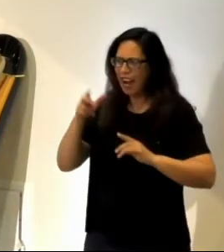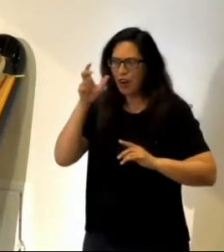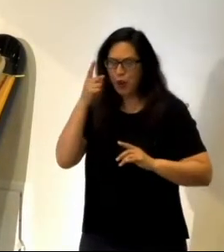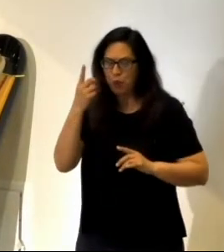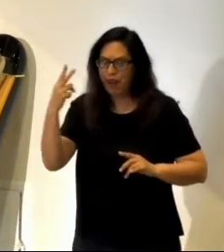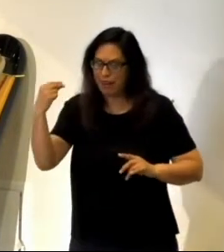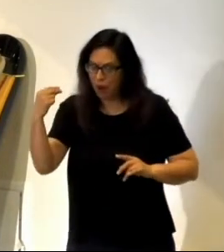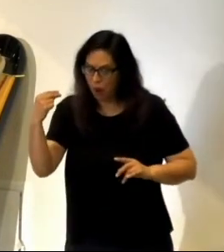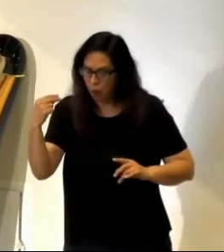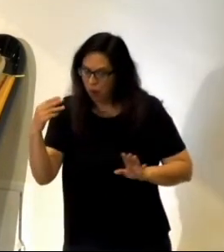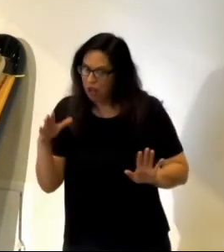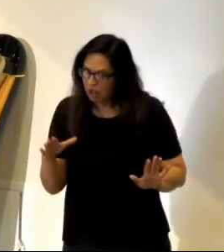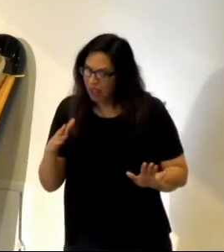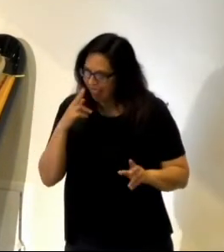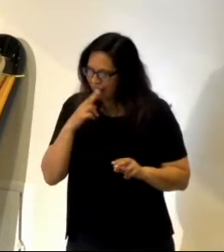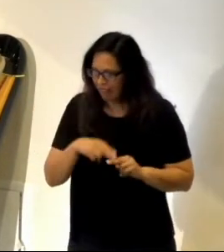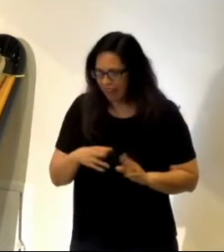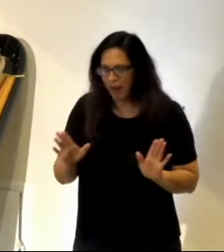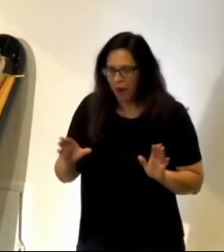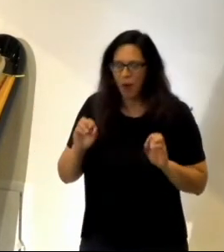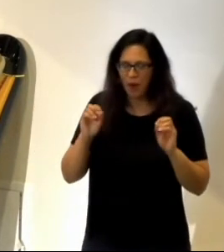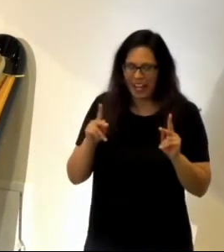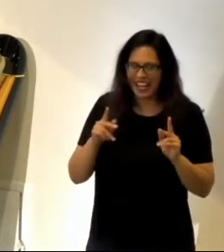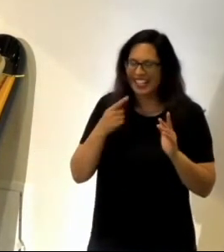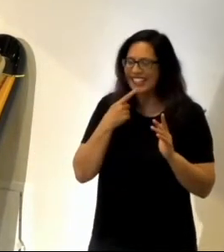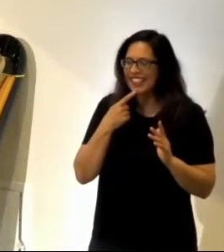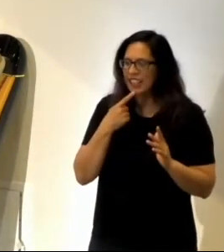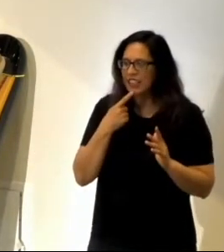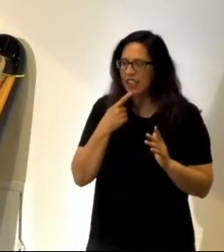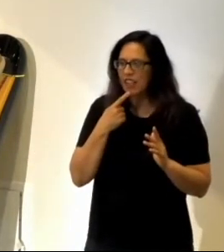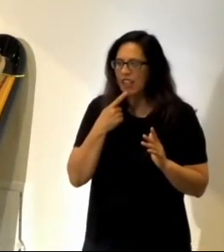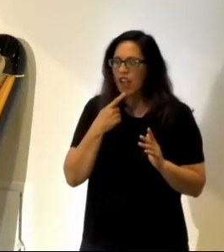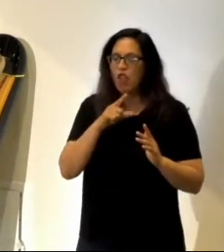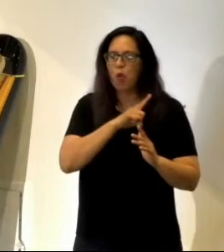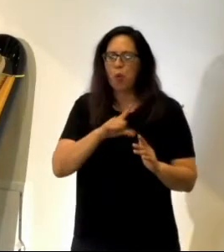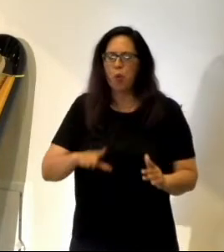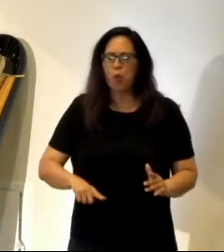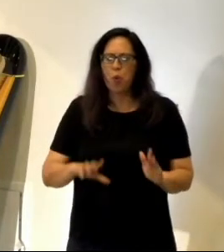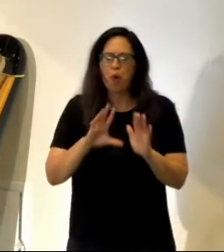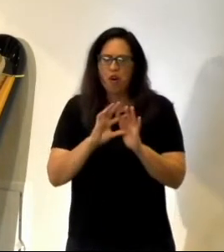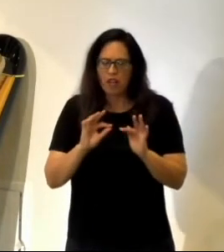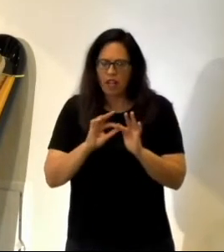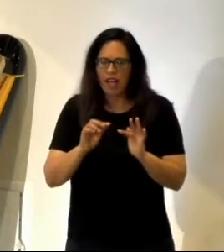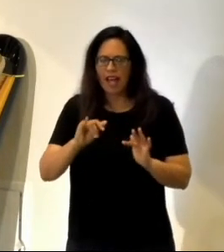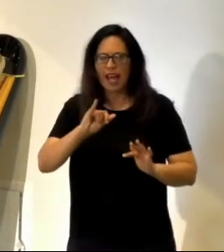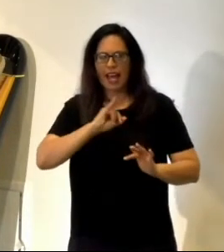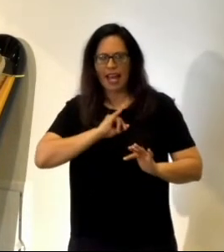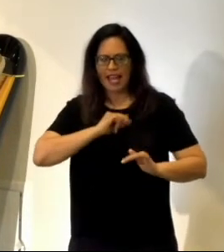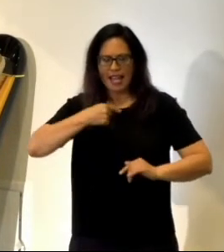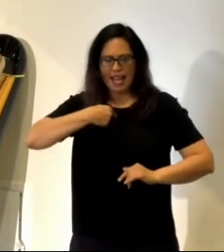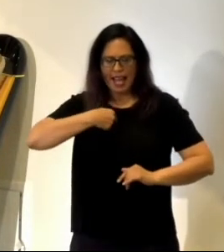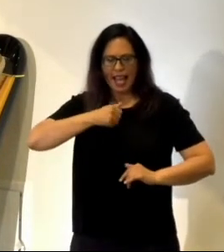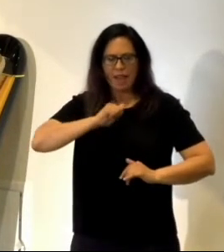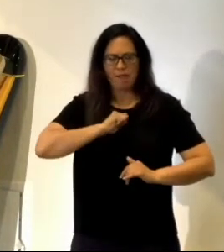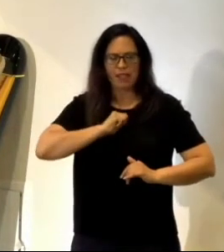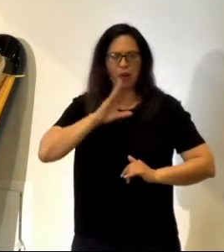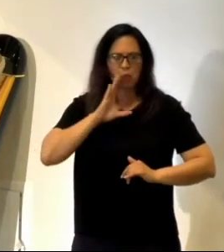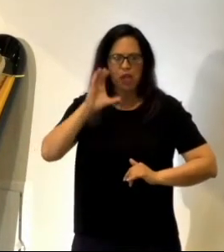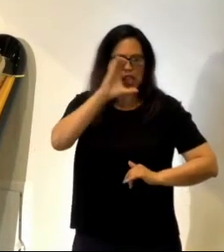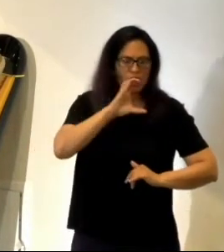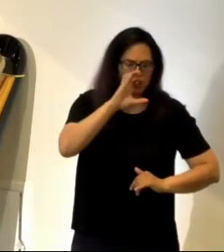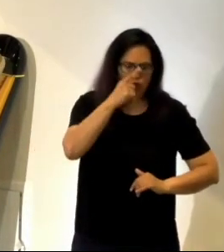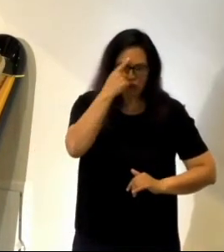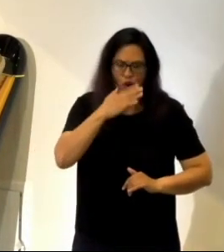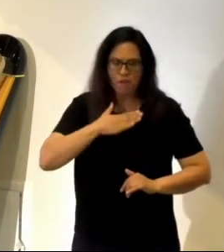was fun. All right. This is what it says. Thus says the Lord, I, I myself will search for my sheep and will